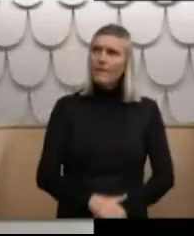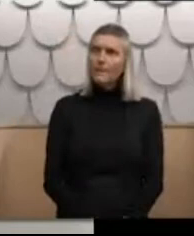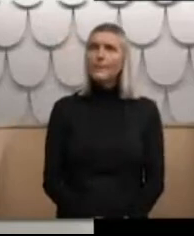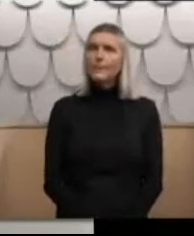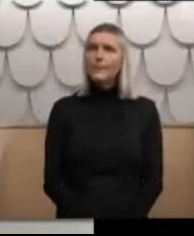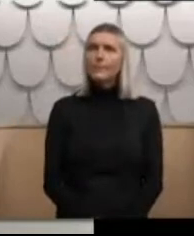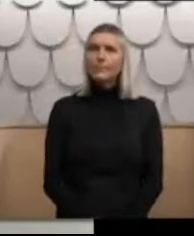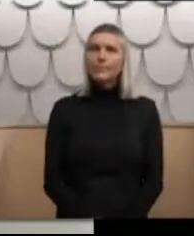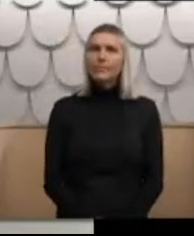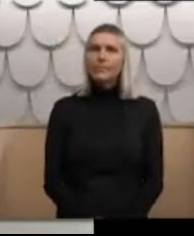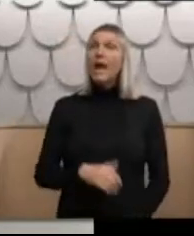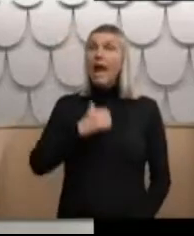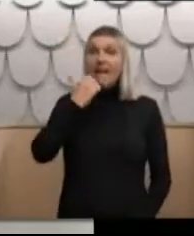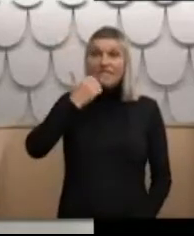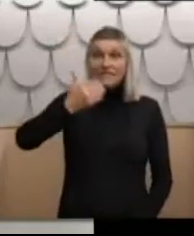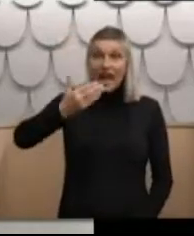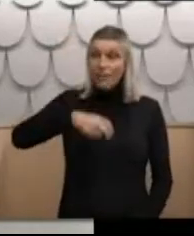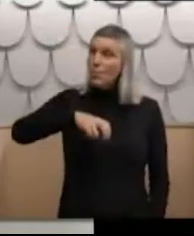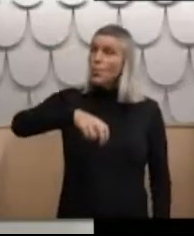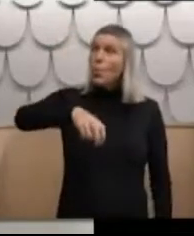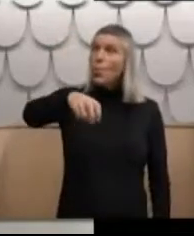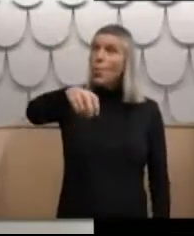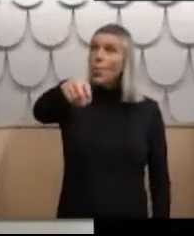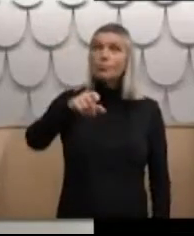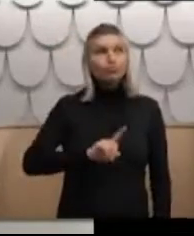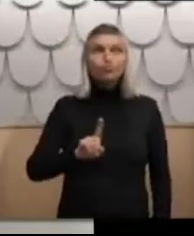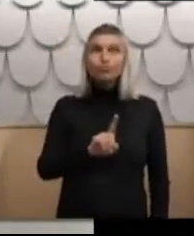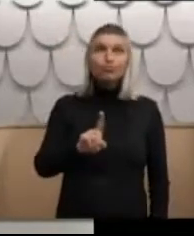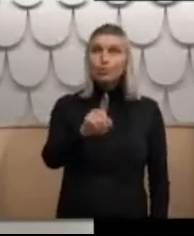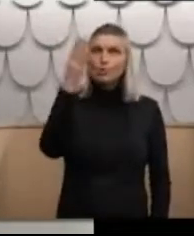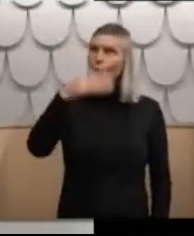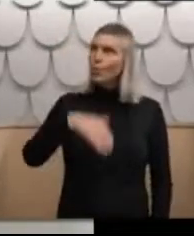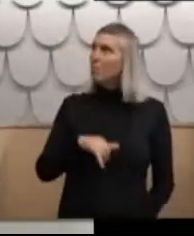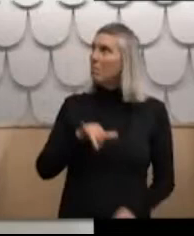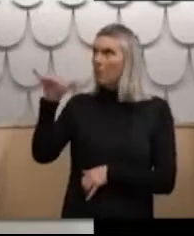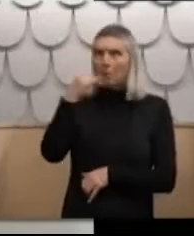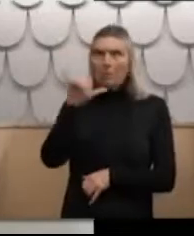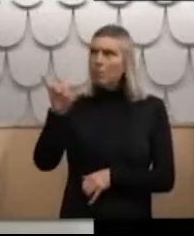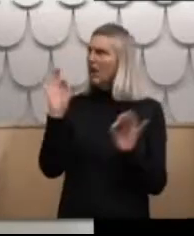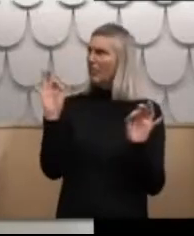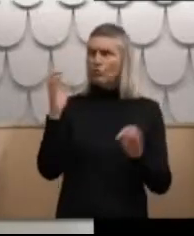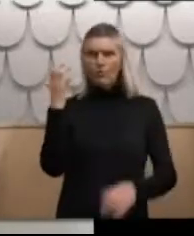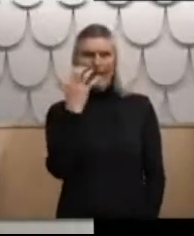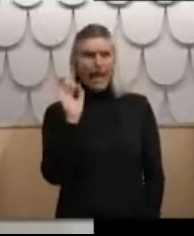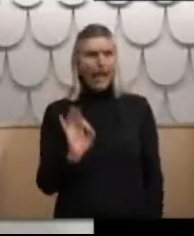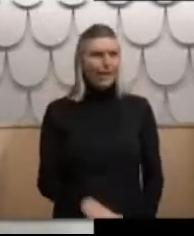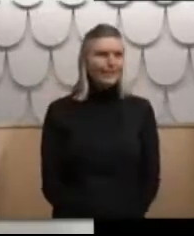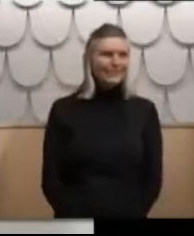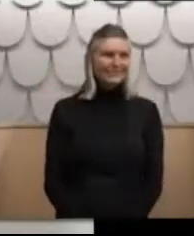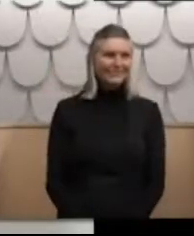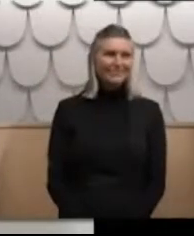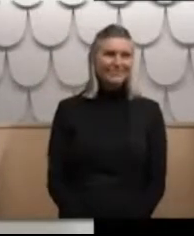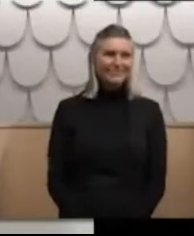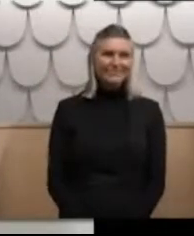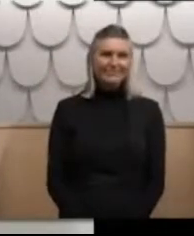We would walk at school every day, not fearing any stranger danger happening to us. All of my children